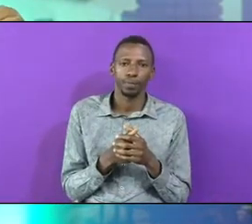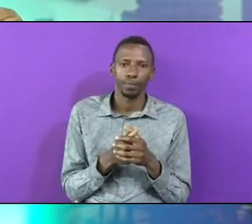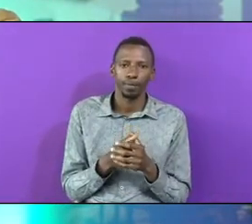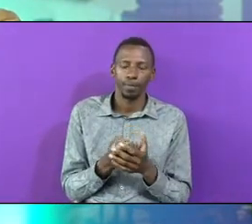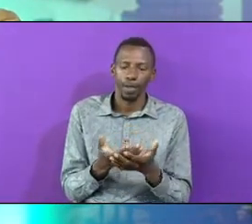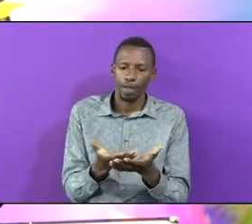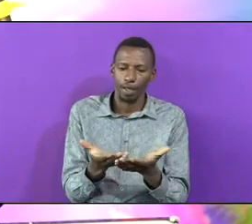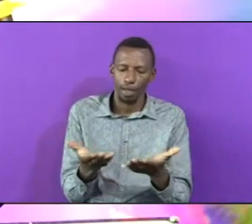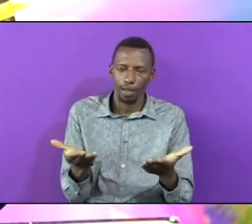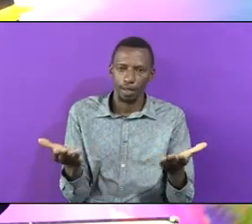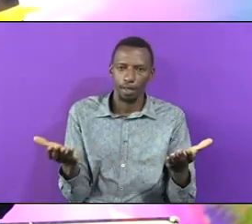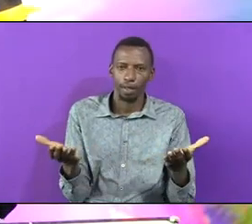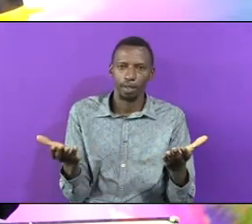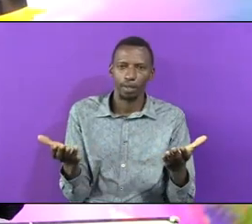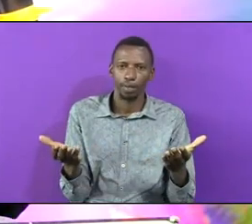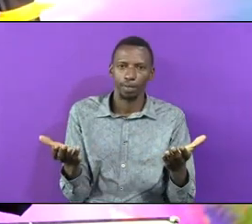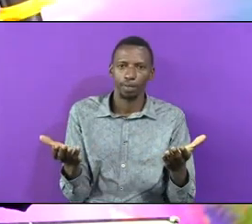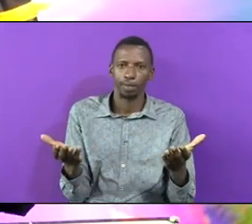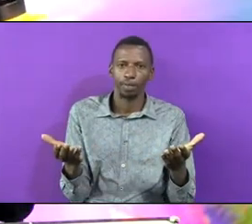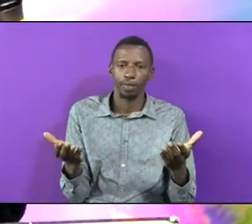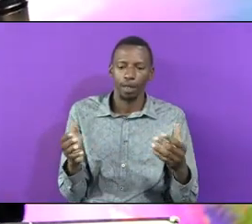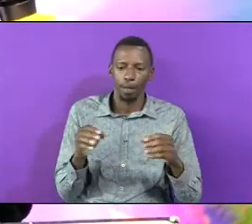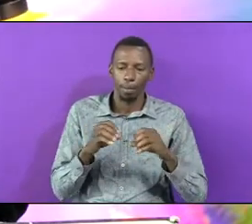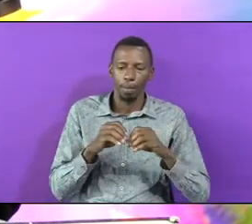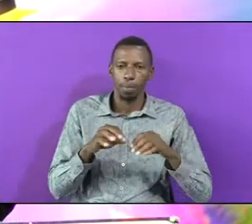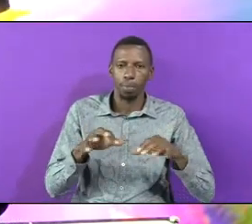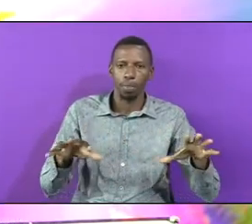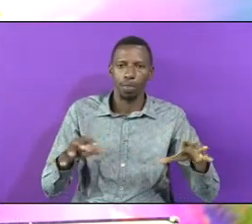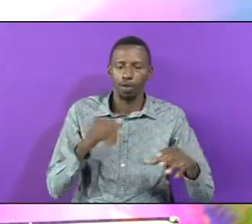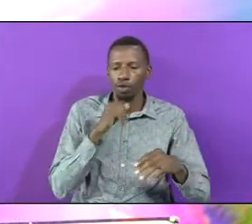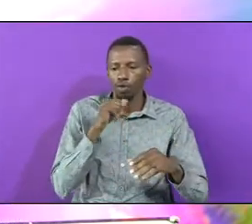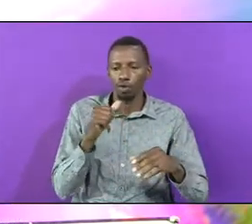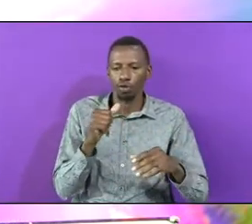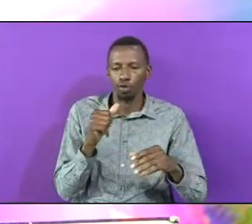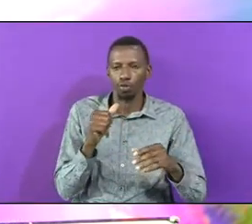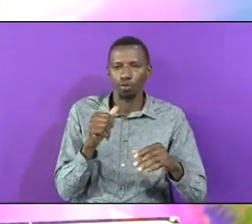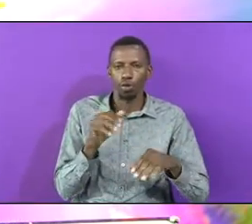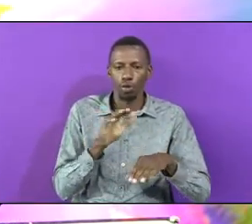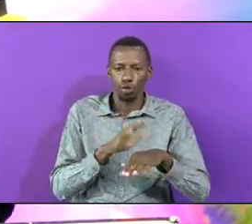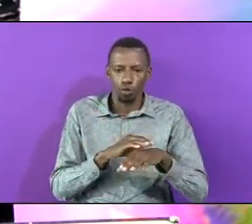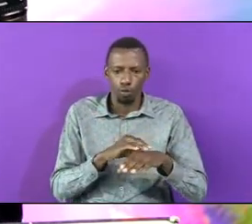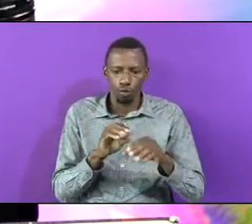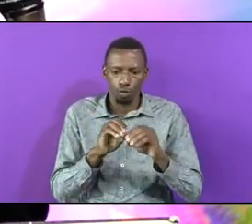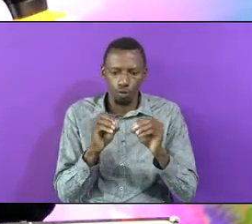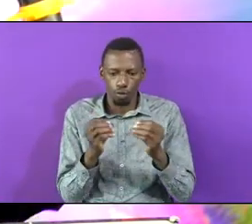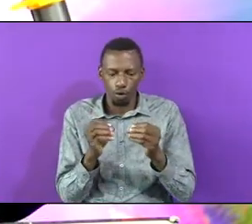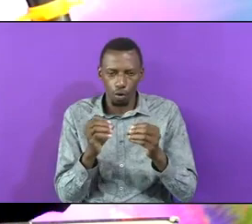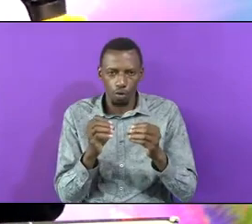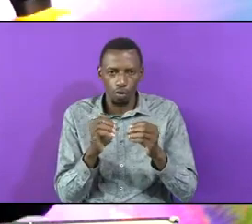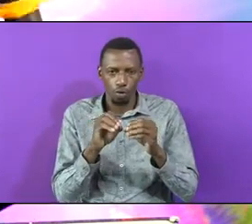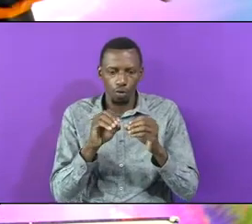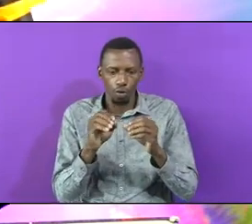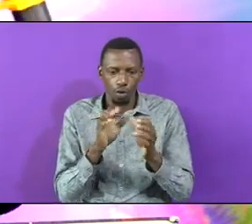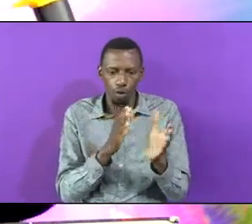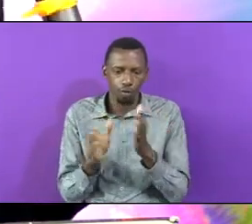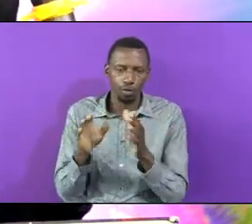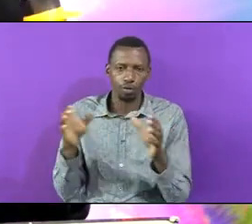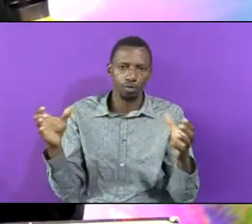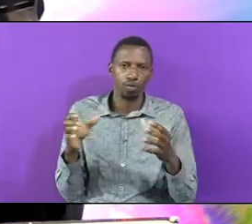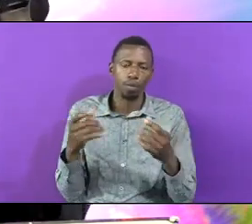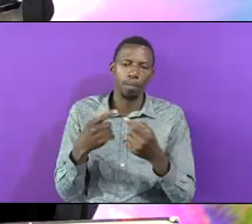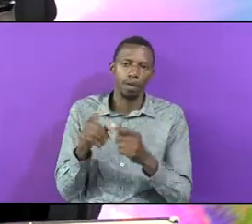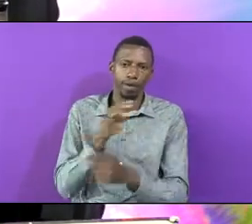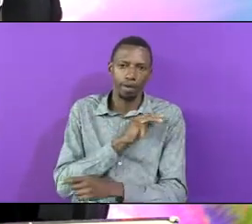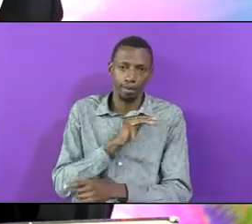They were Scattered They were Not an Agonized Group But the Mission Organized Them And brought Them in Oneness Praise The